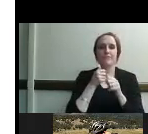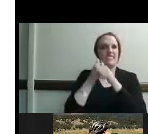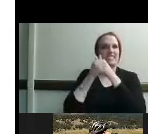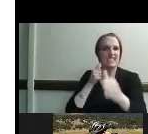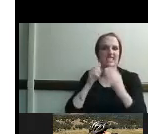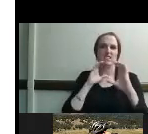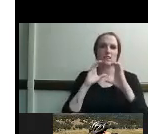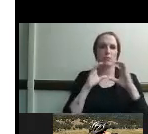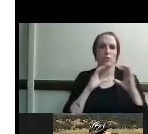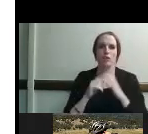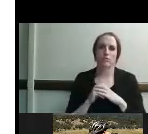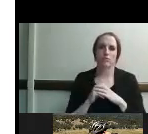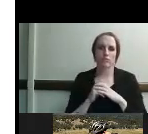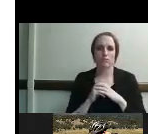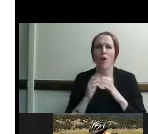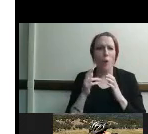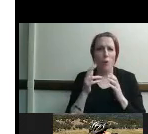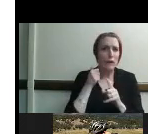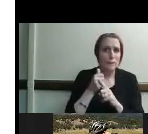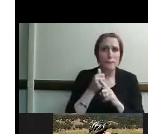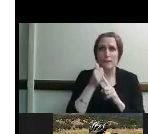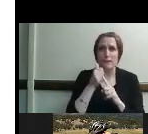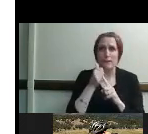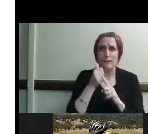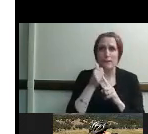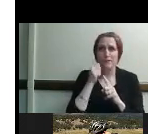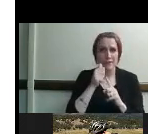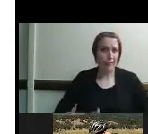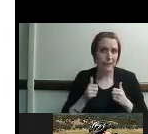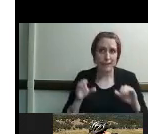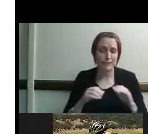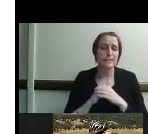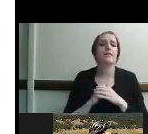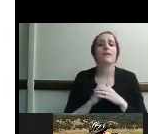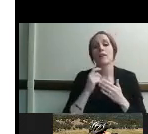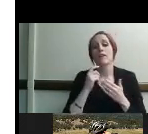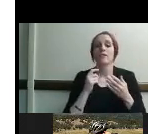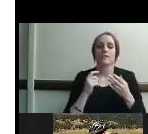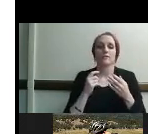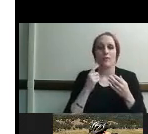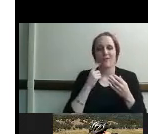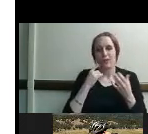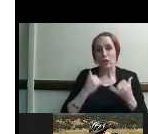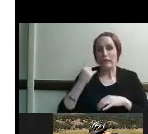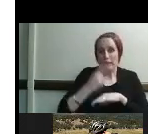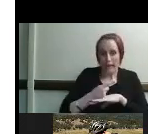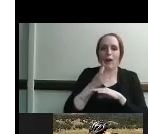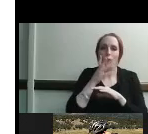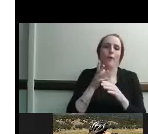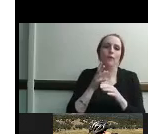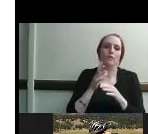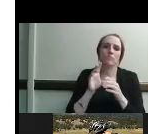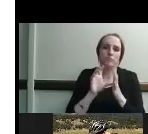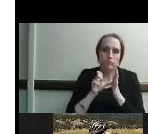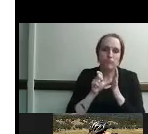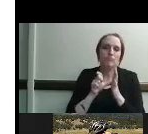daily living but in this instance we're talking about the functional impact on distance communication so we're going to go into